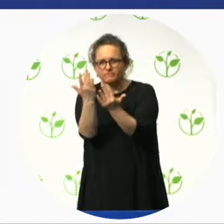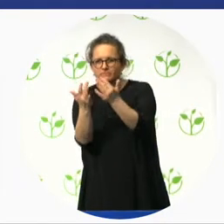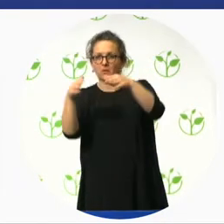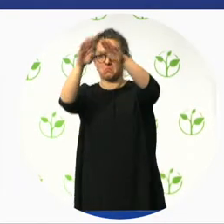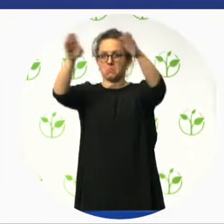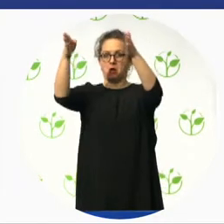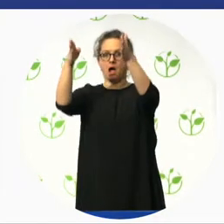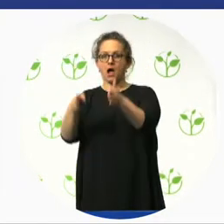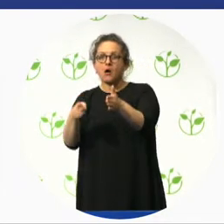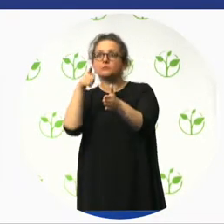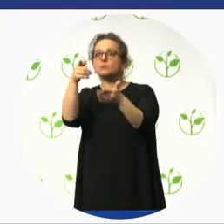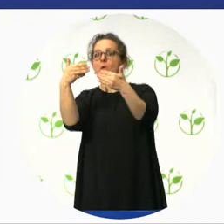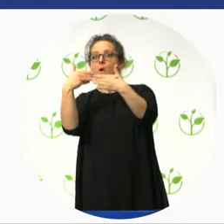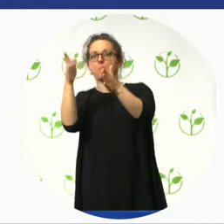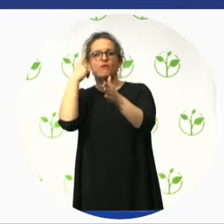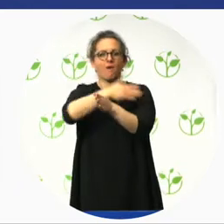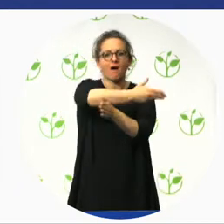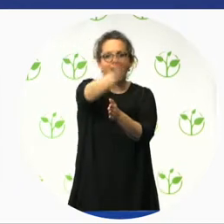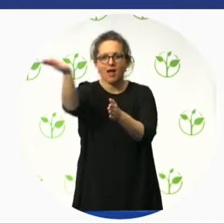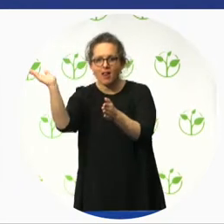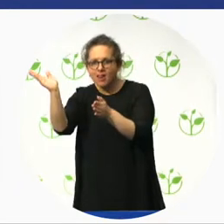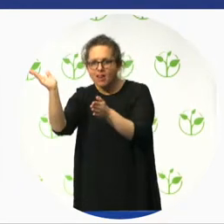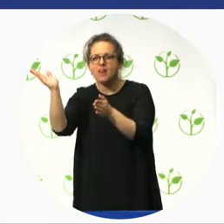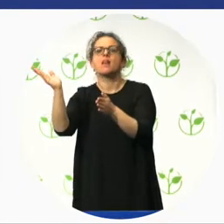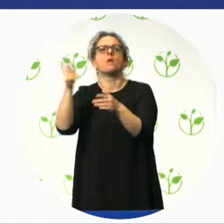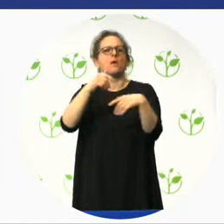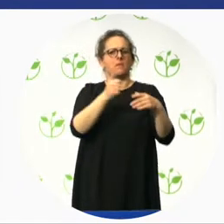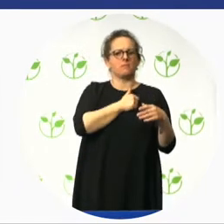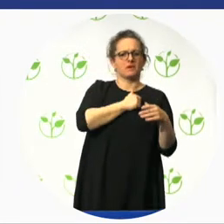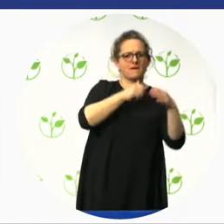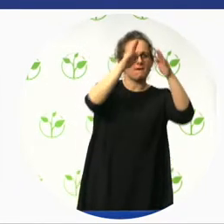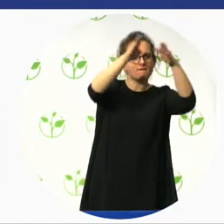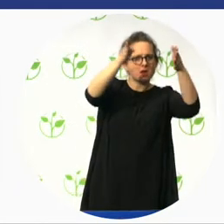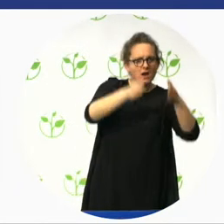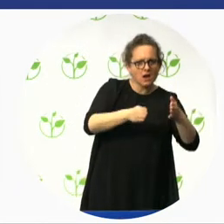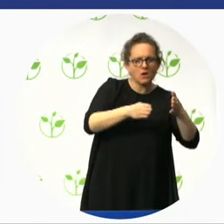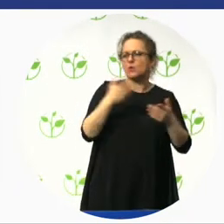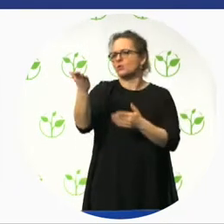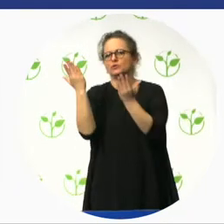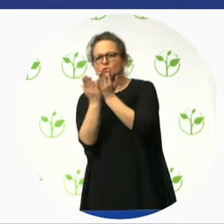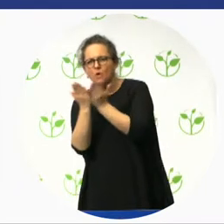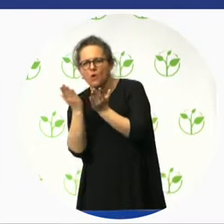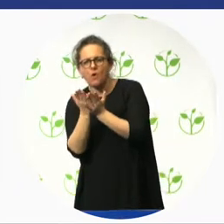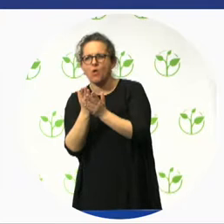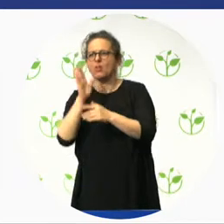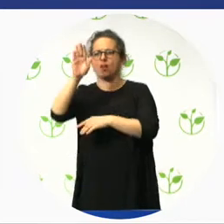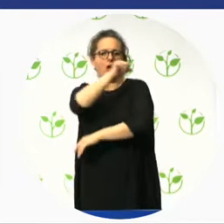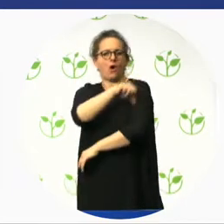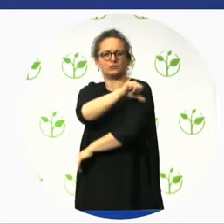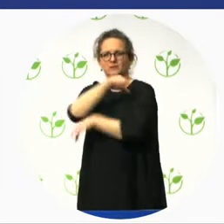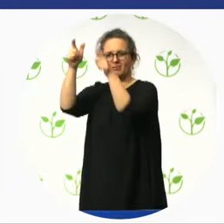halls to schools to hospitals to rec centers. Commercial spaces, retail spaces, malls, offices.